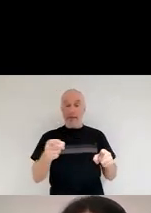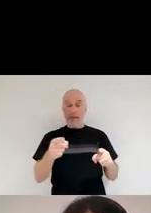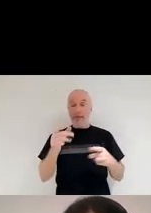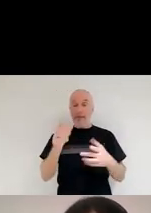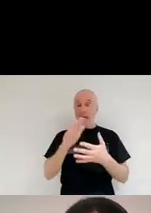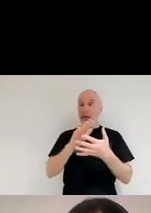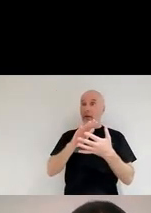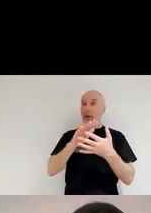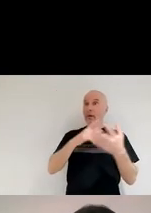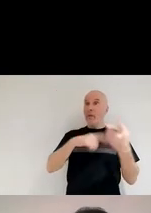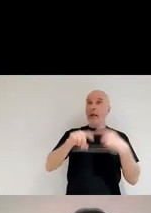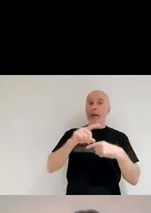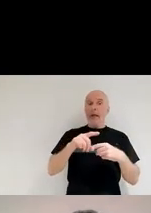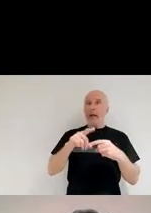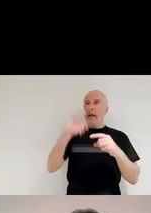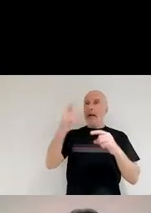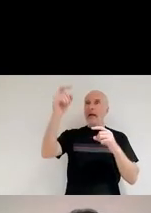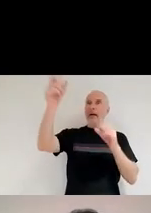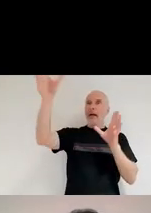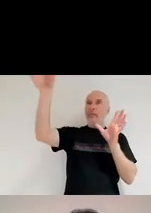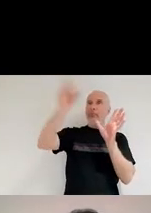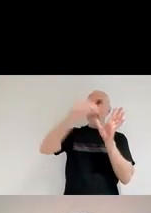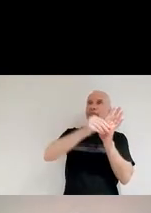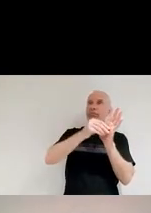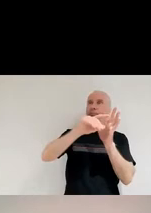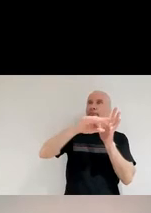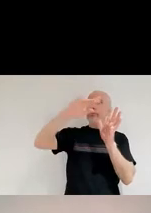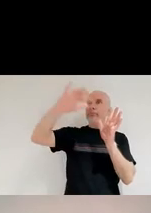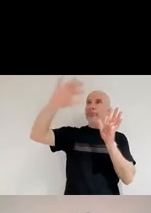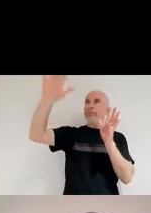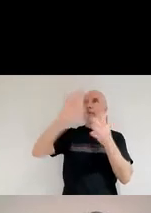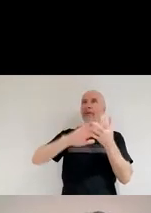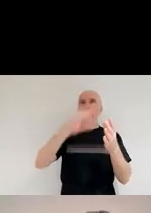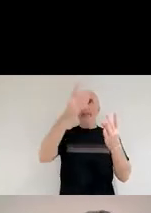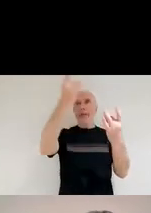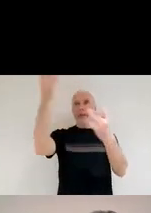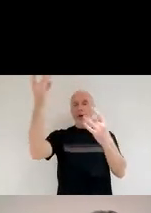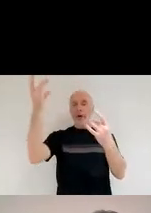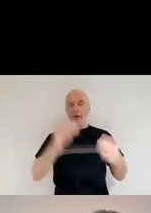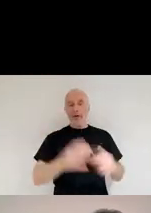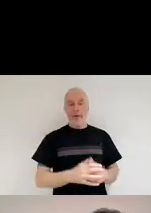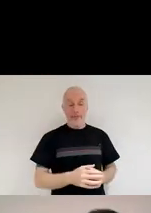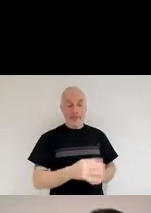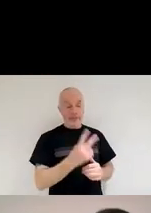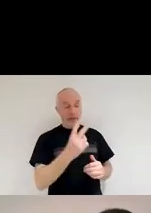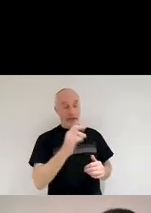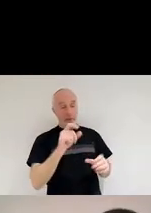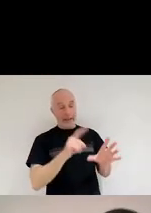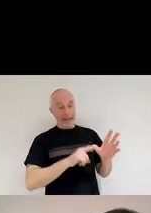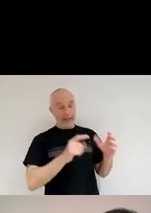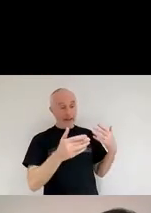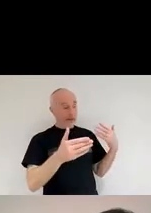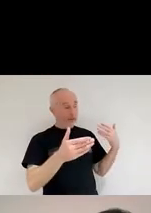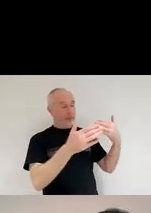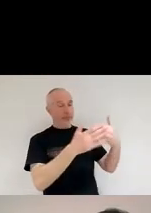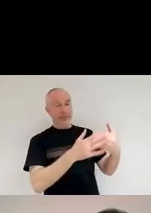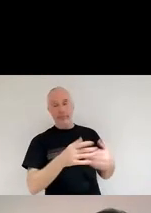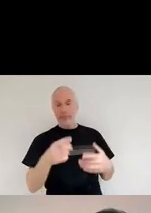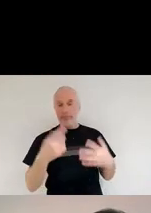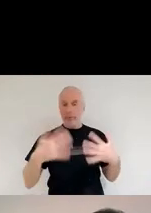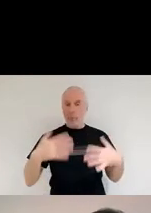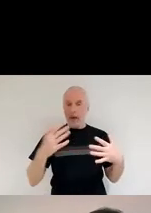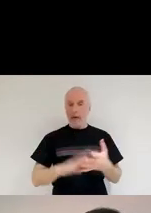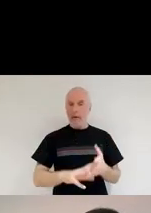stars. Right? So over the last 20 years, we sent lots of really cool infrared